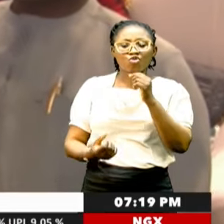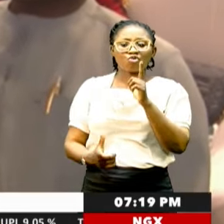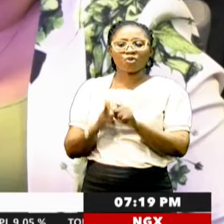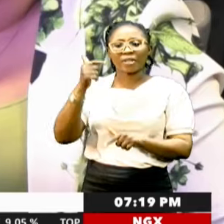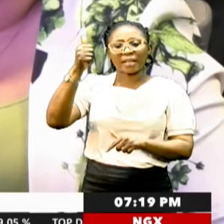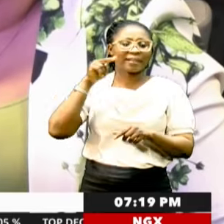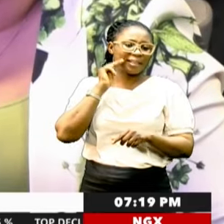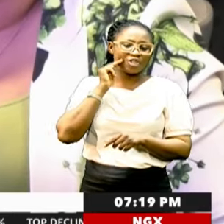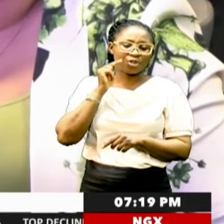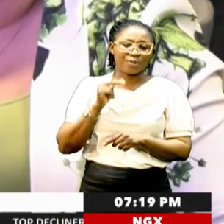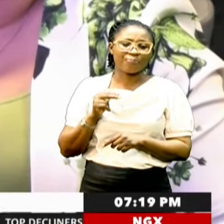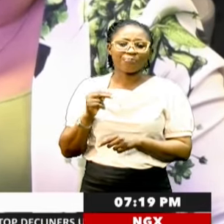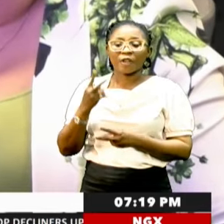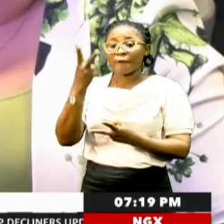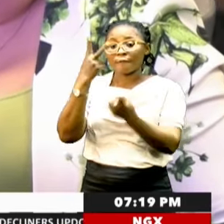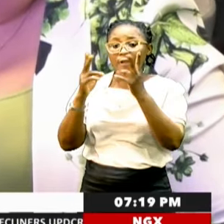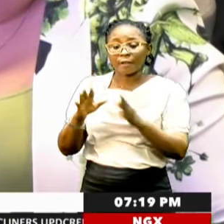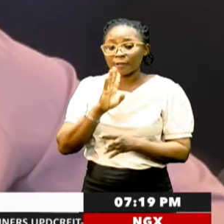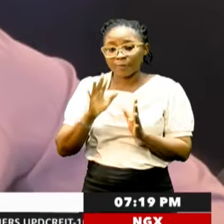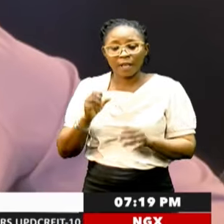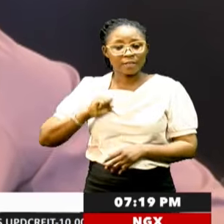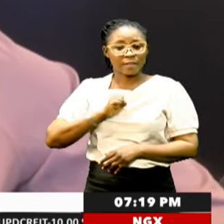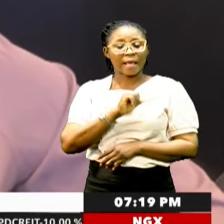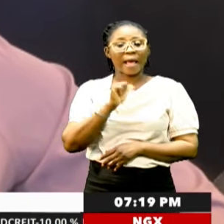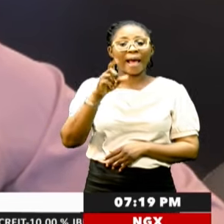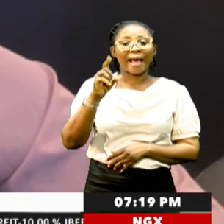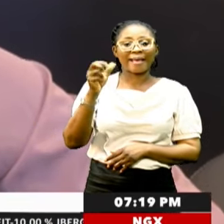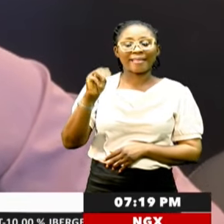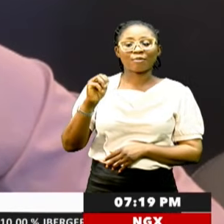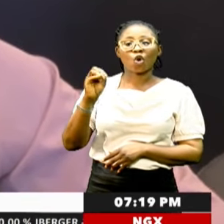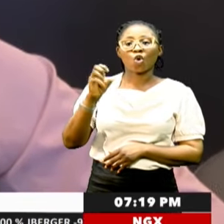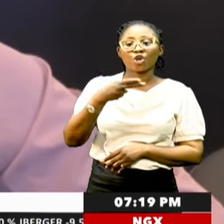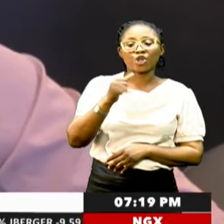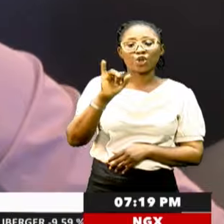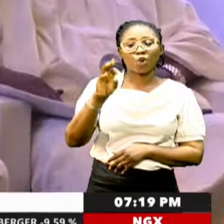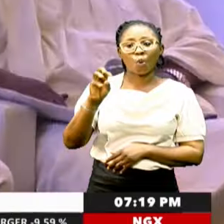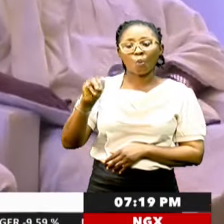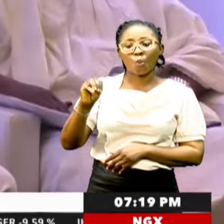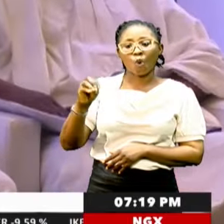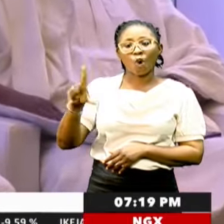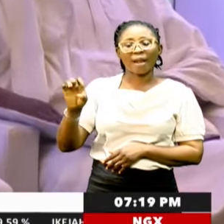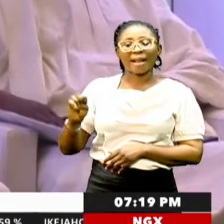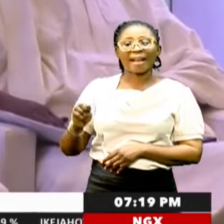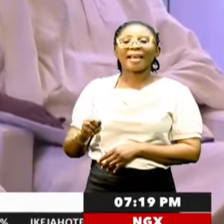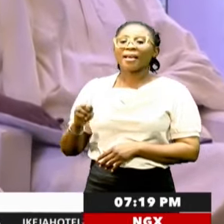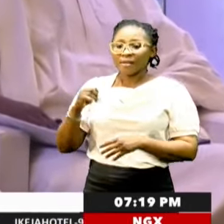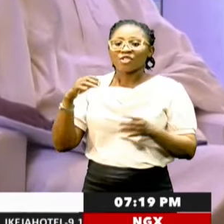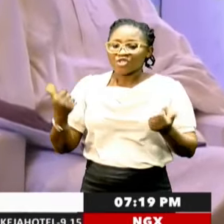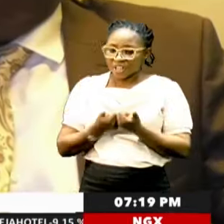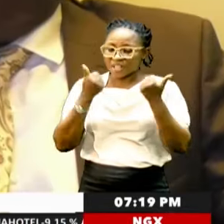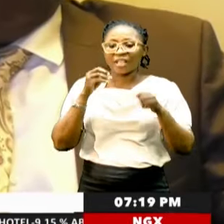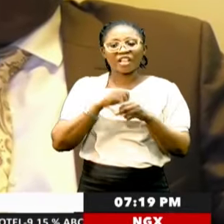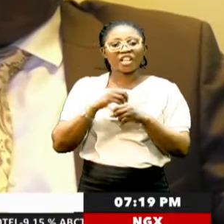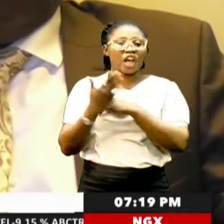Nigeria. Guest speaker, Senator Adams Oshomole, panelists and discussants highlighted inherent challenges